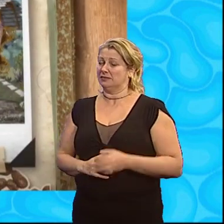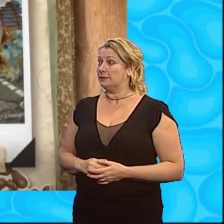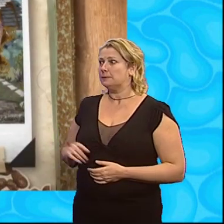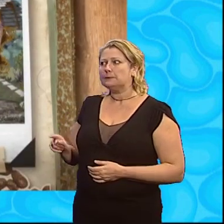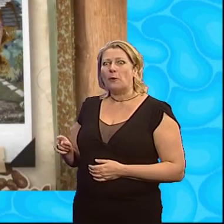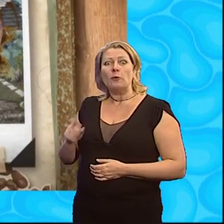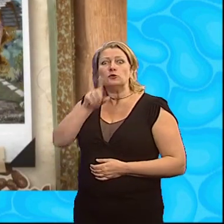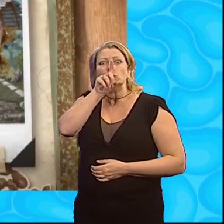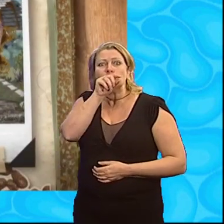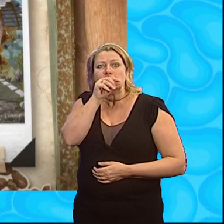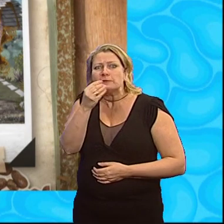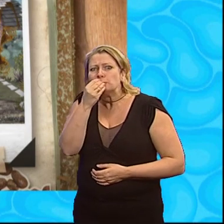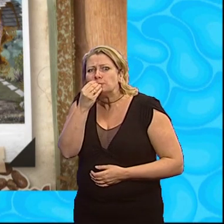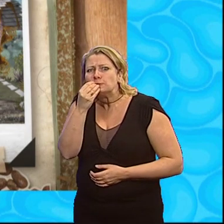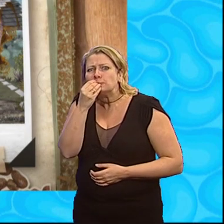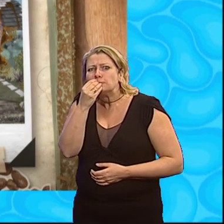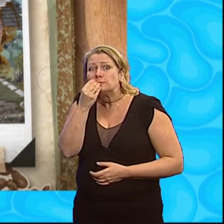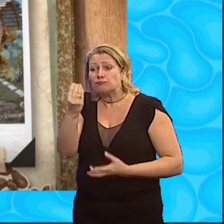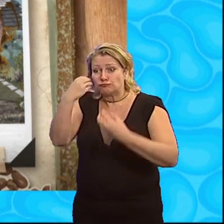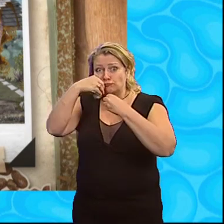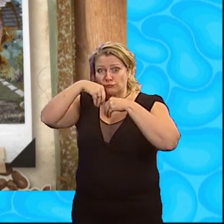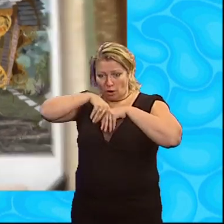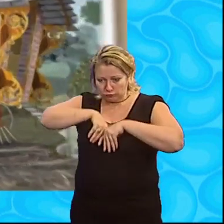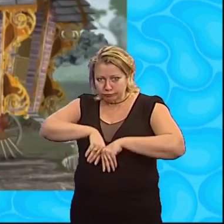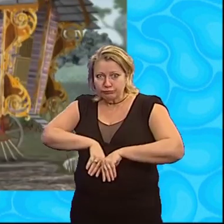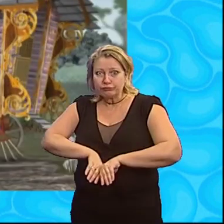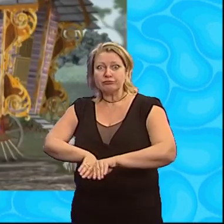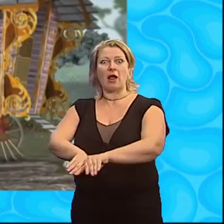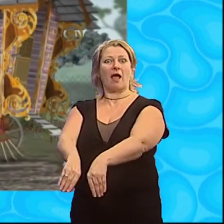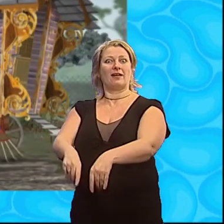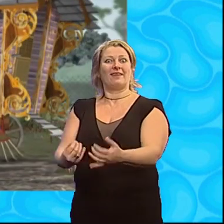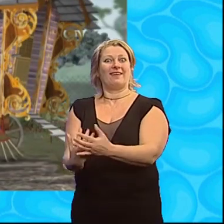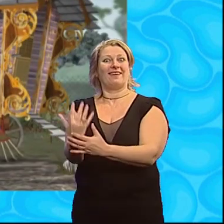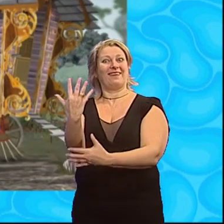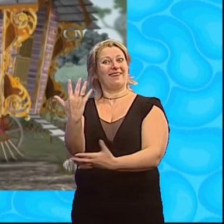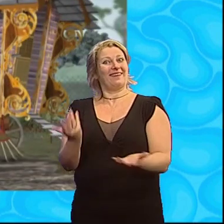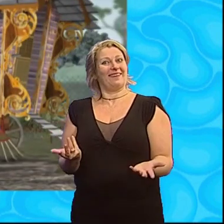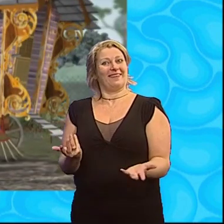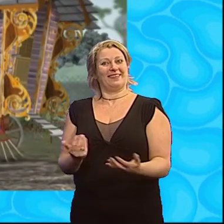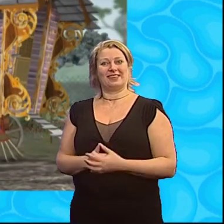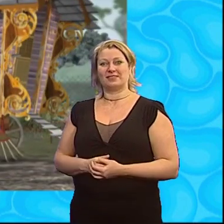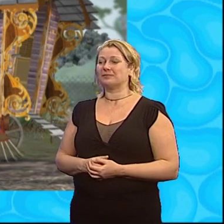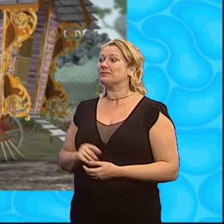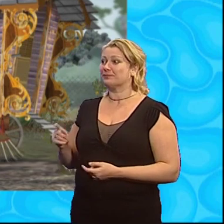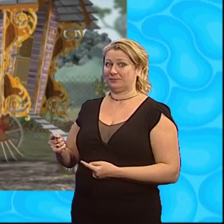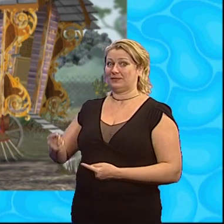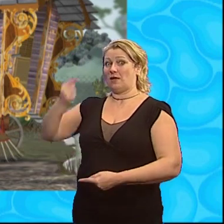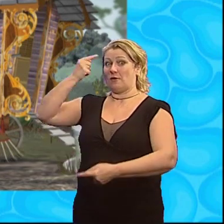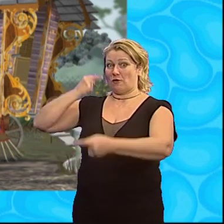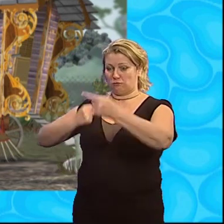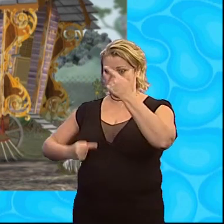food goes in the chickens Returns to the garden as a kind of fertiliser It's a fully